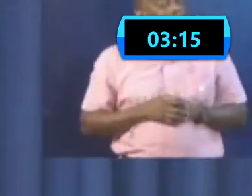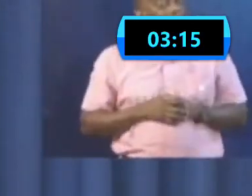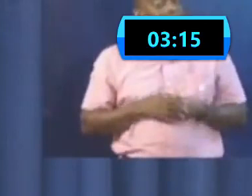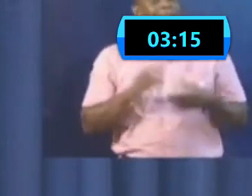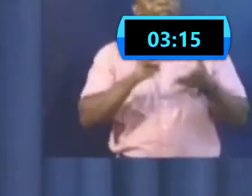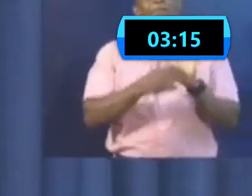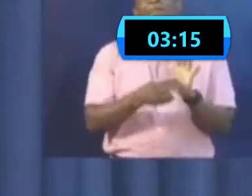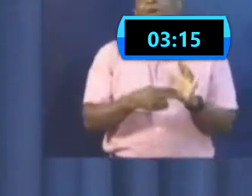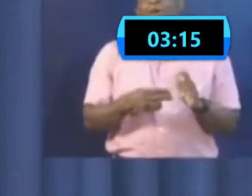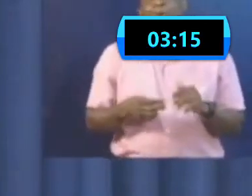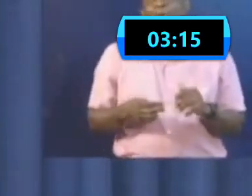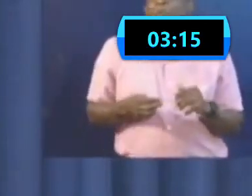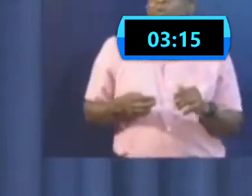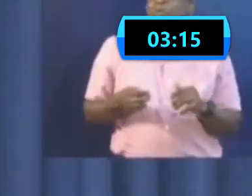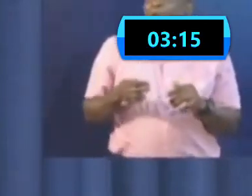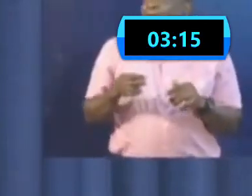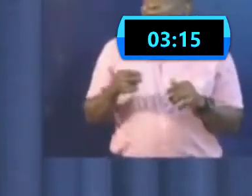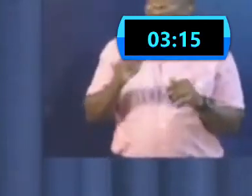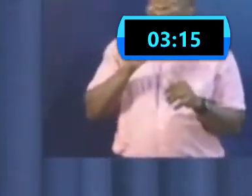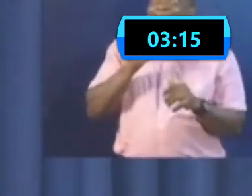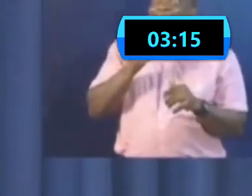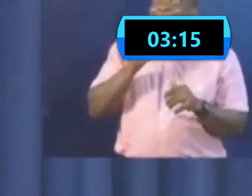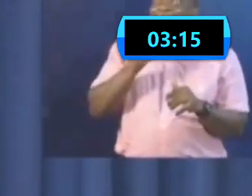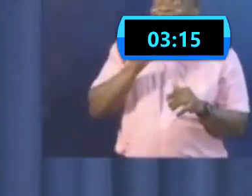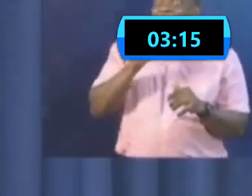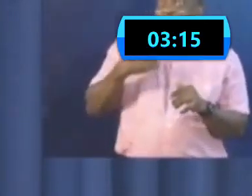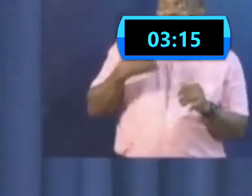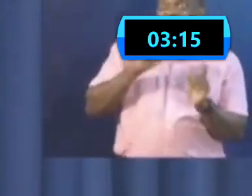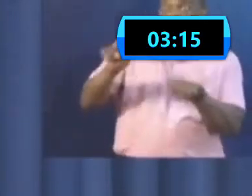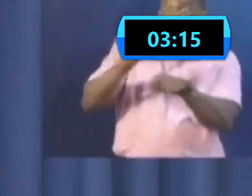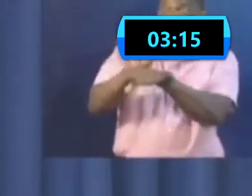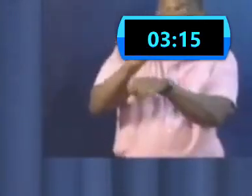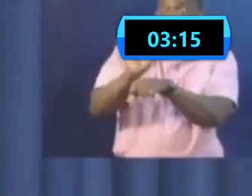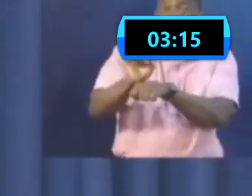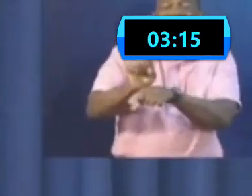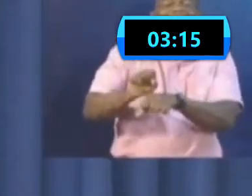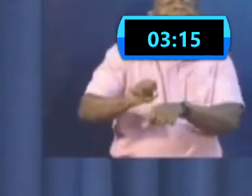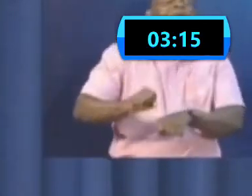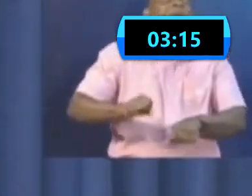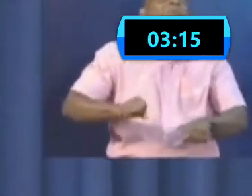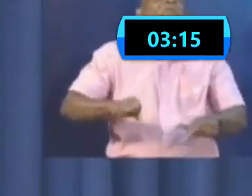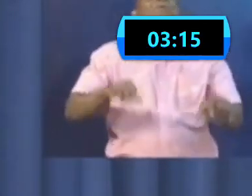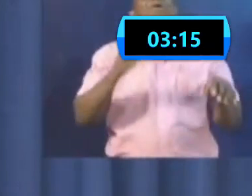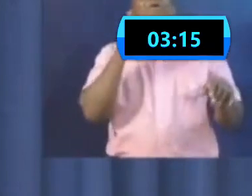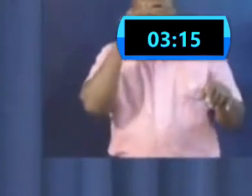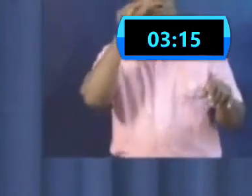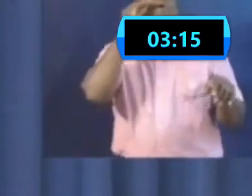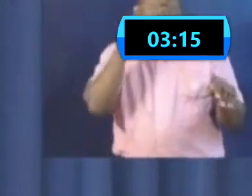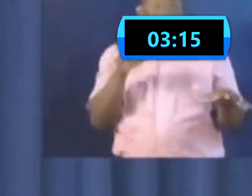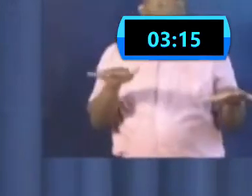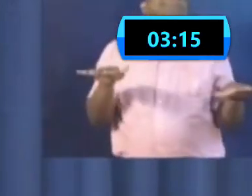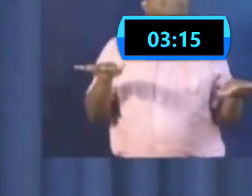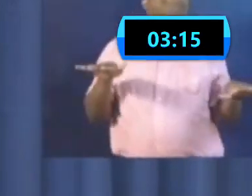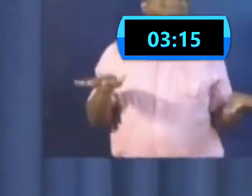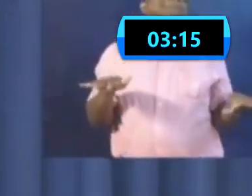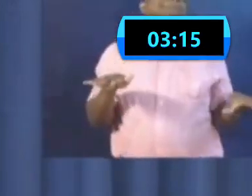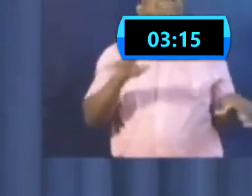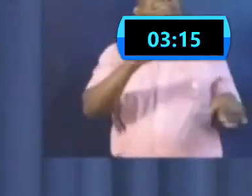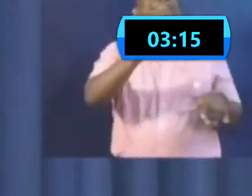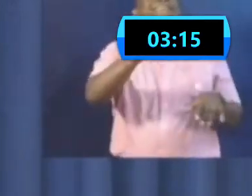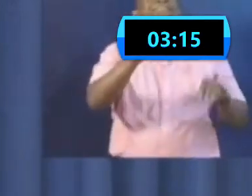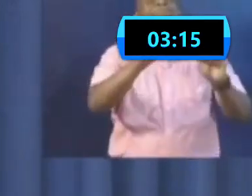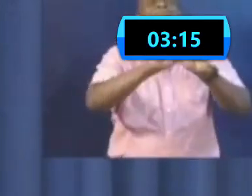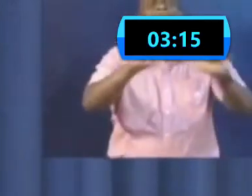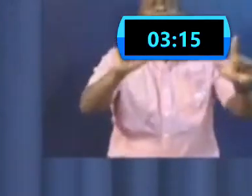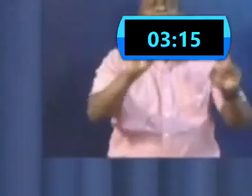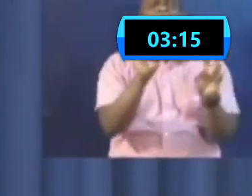that we should not get certain work done. And we leave that to the managers of the public service to manage the staff